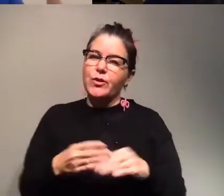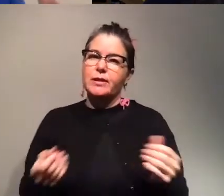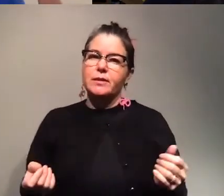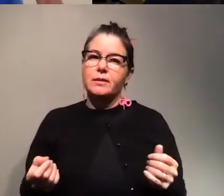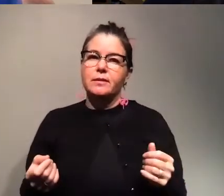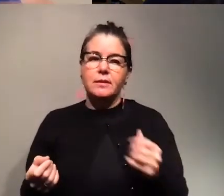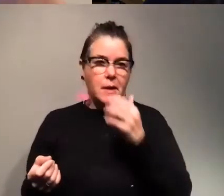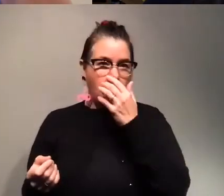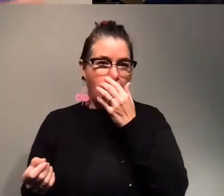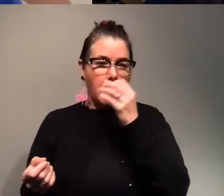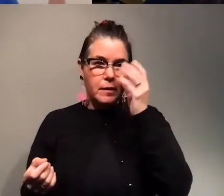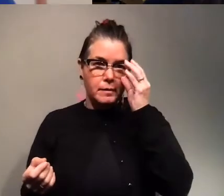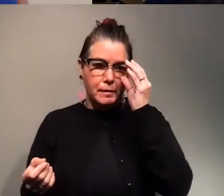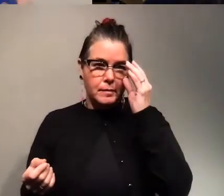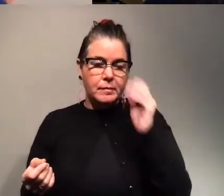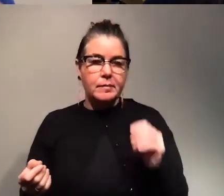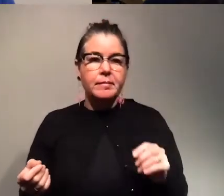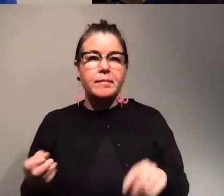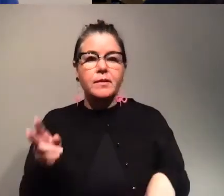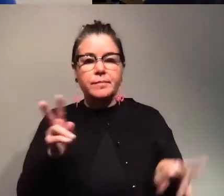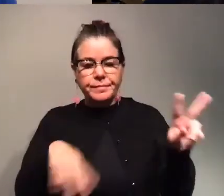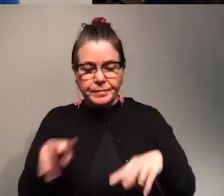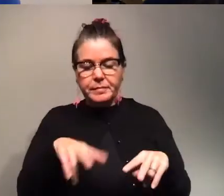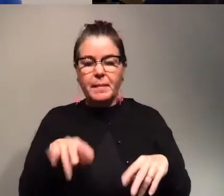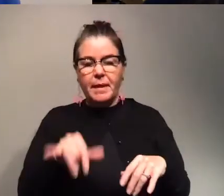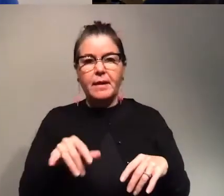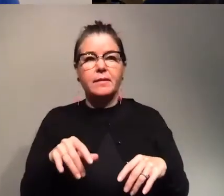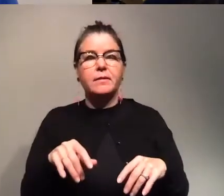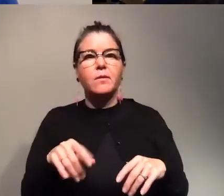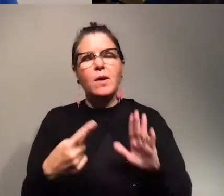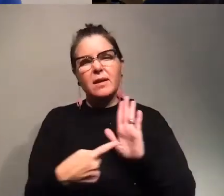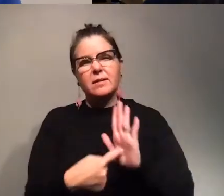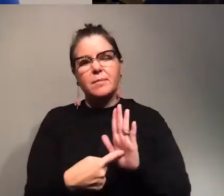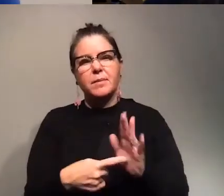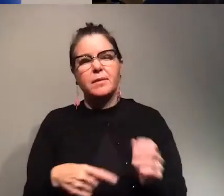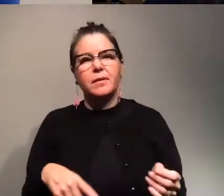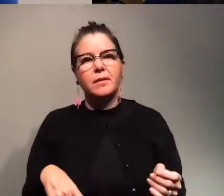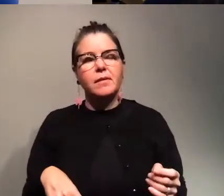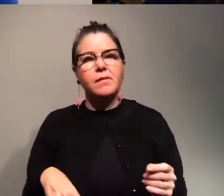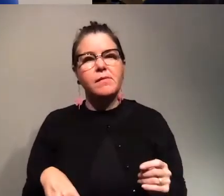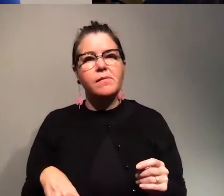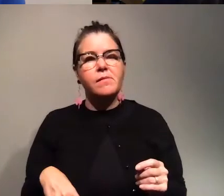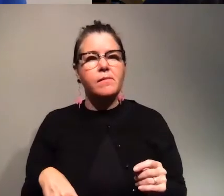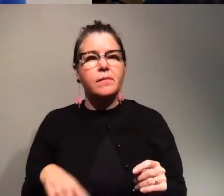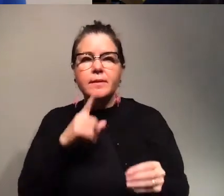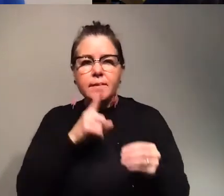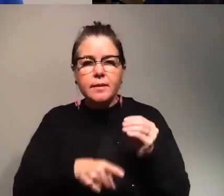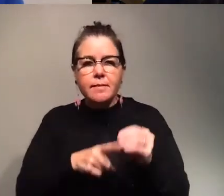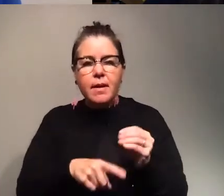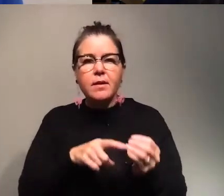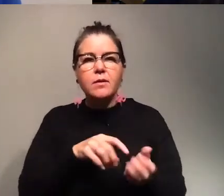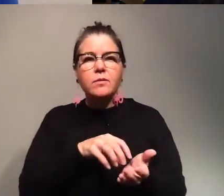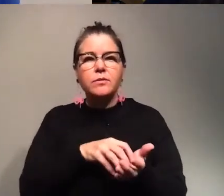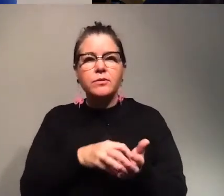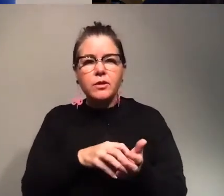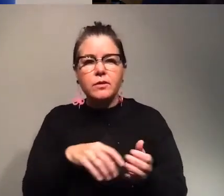correlations that they have observed with different parameters. And one of the examples they have is, for example, tomato, jello, leaf